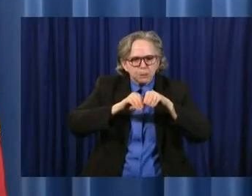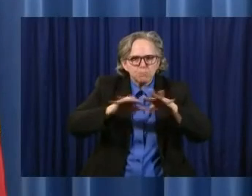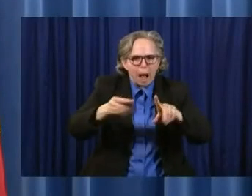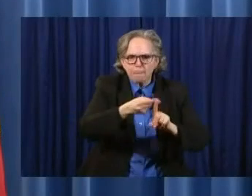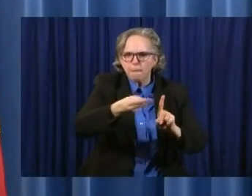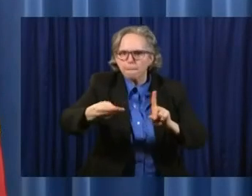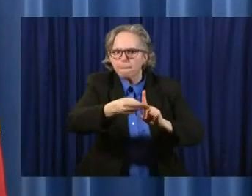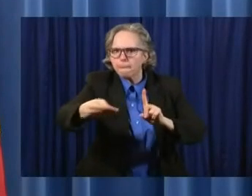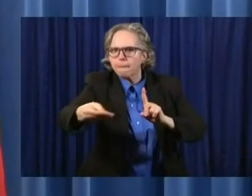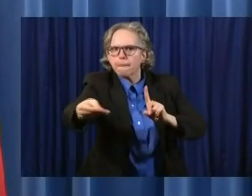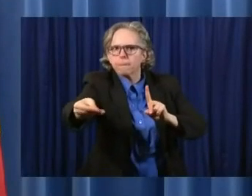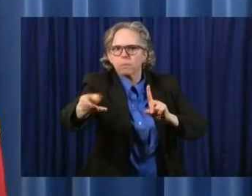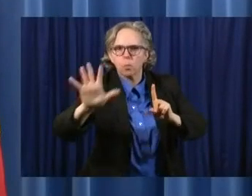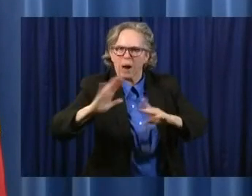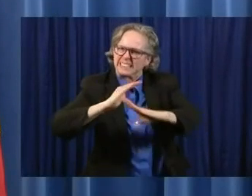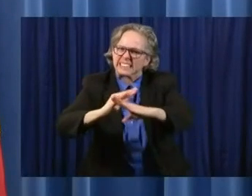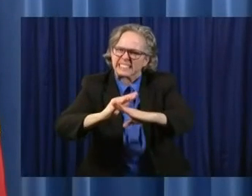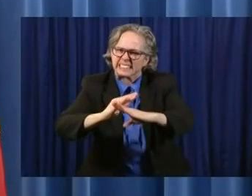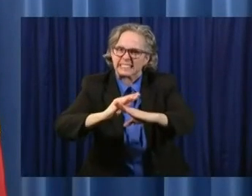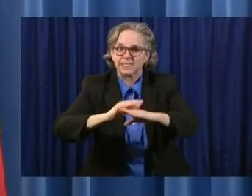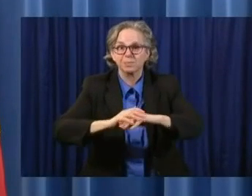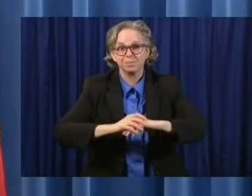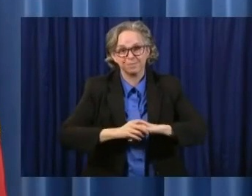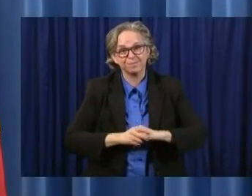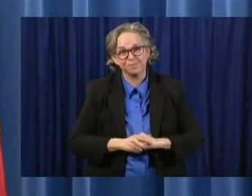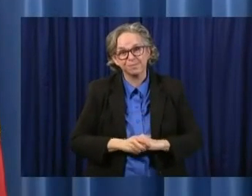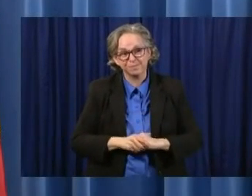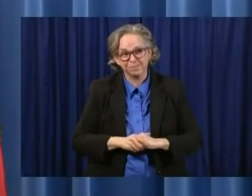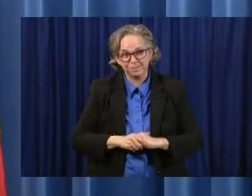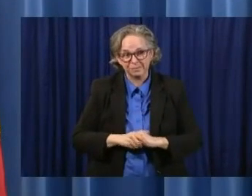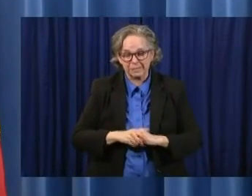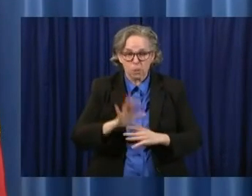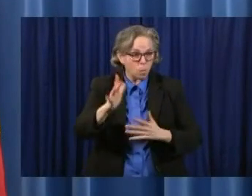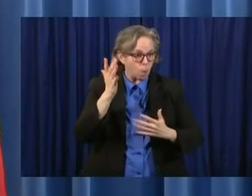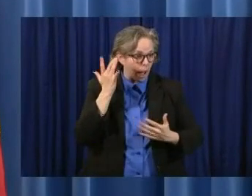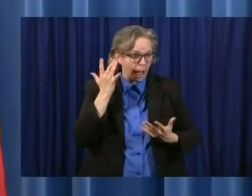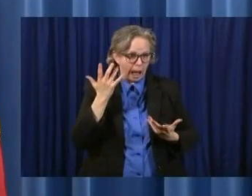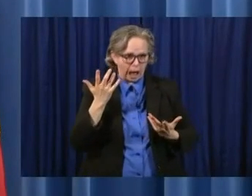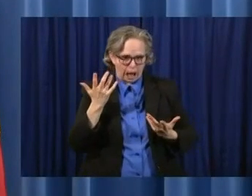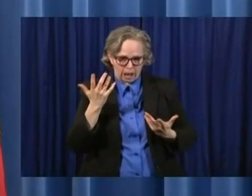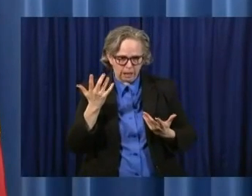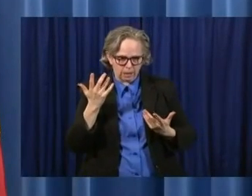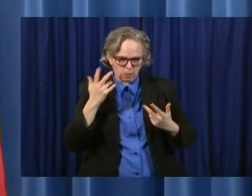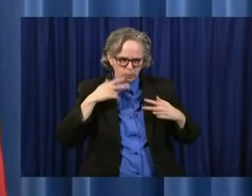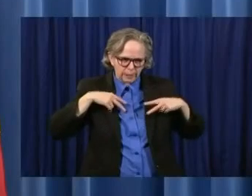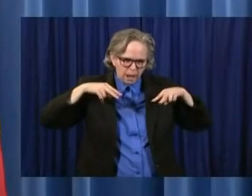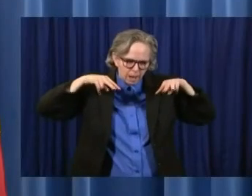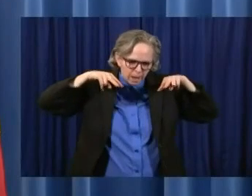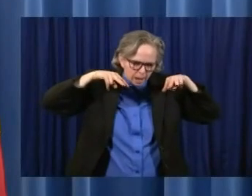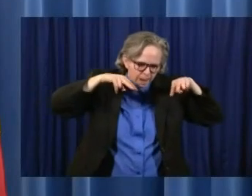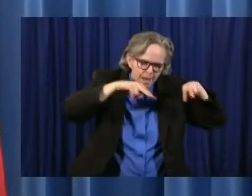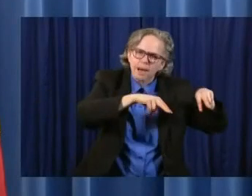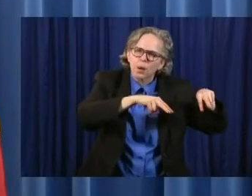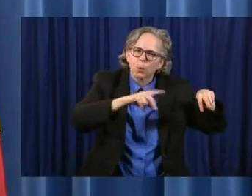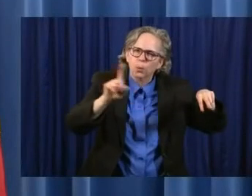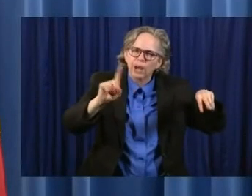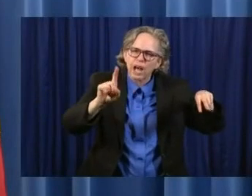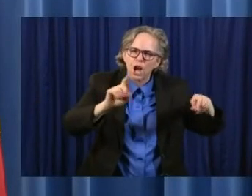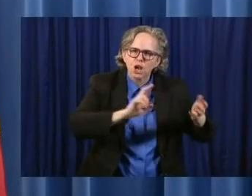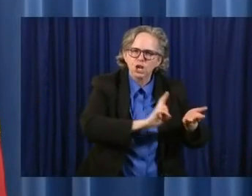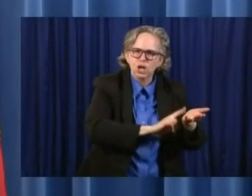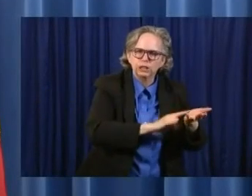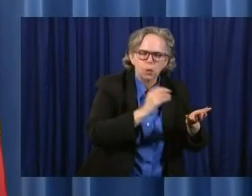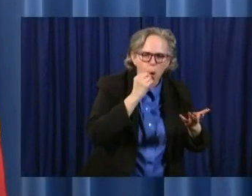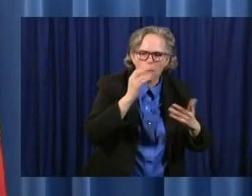protecting them. Those areas include nursing homes and other congregate living settings such as developmental centers,